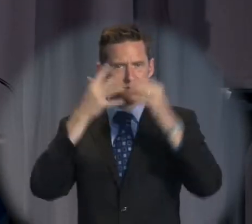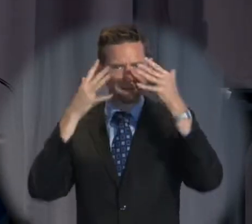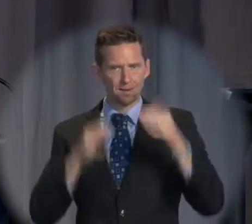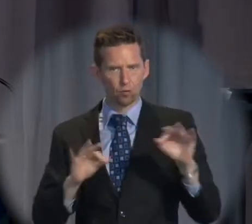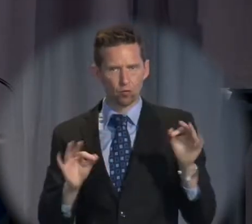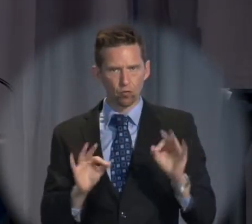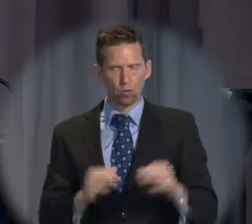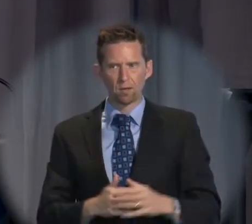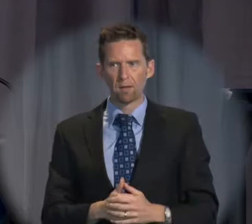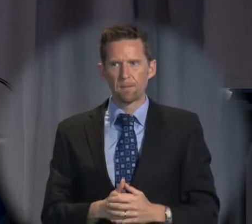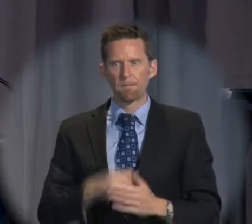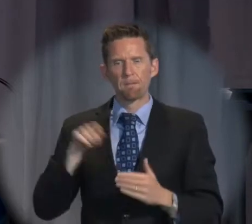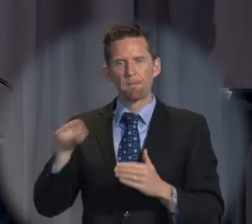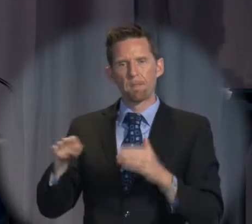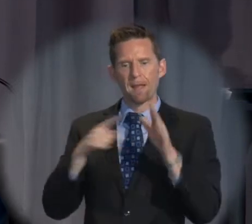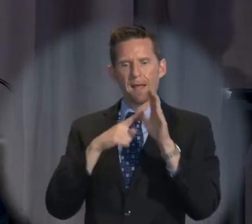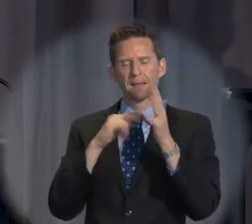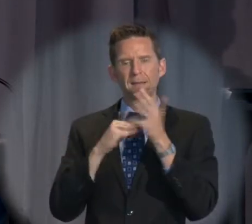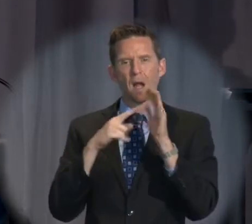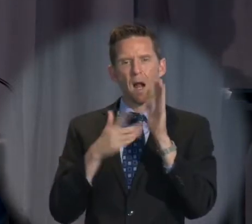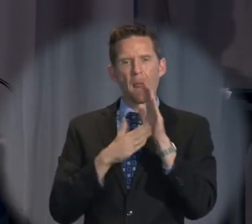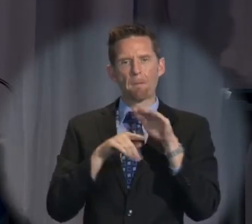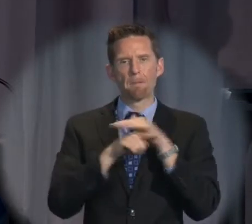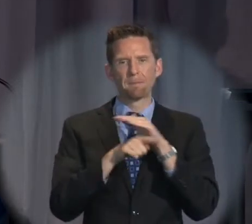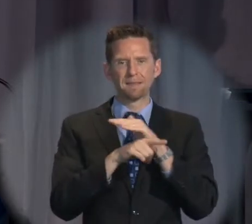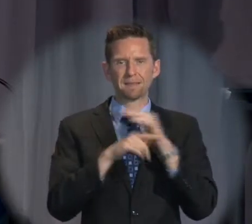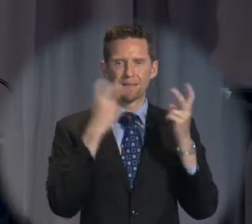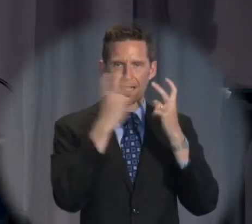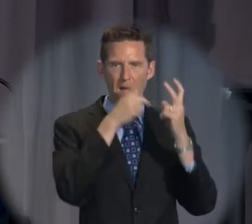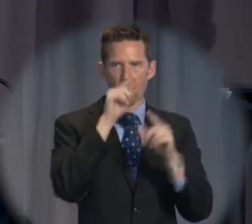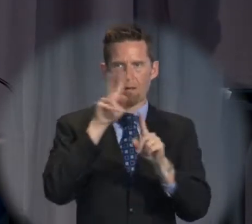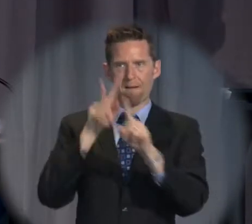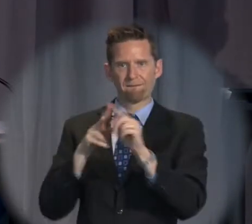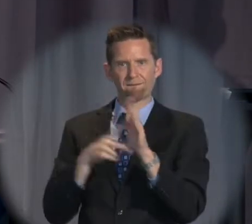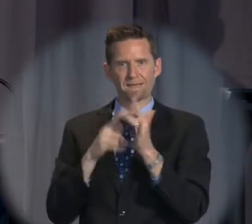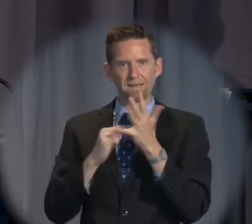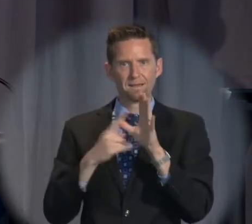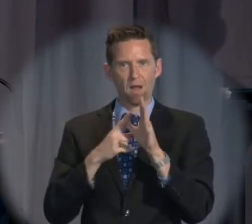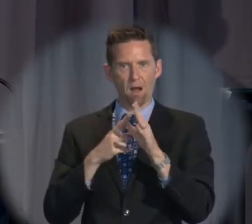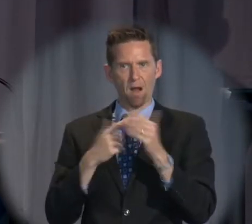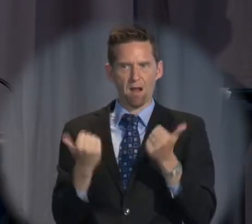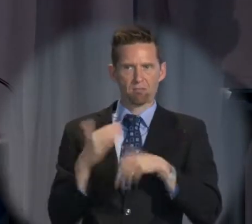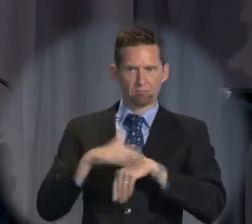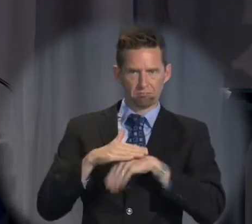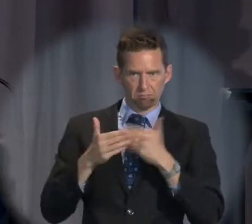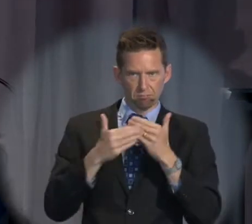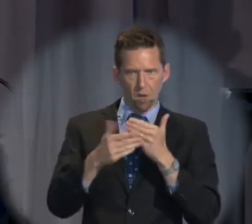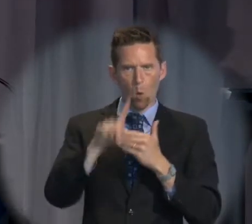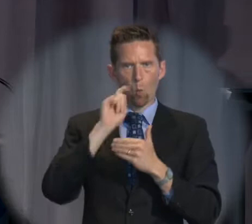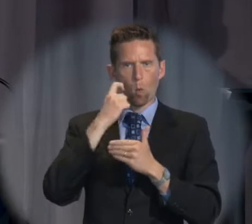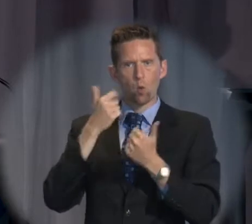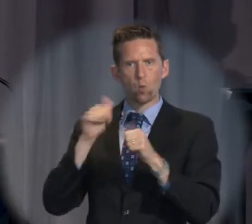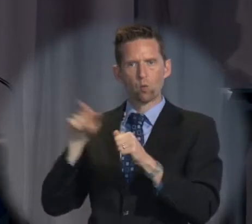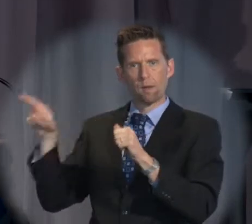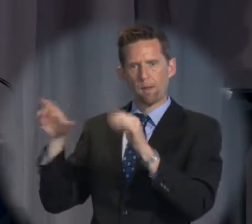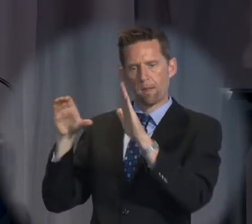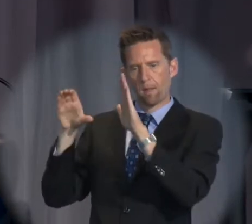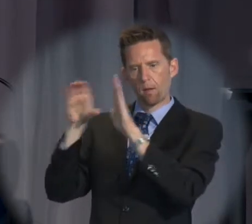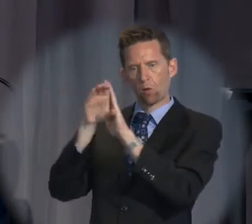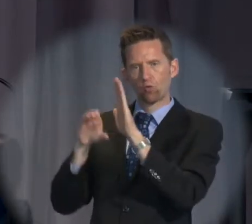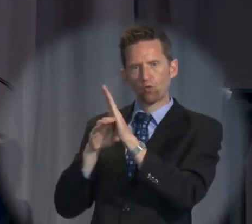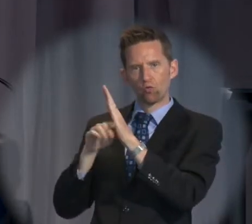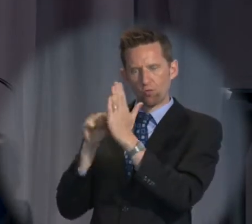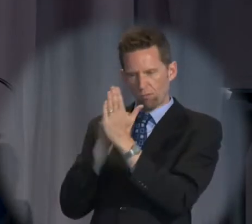that an asylum seeker can apply for a visa reasonably promptly, it will use the constitutional writ of mandamus